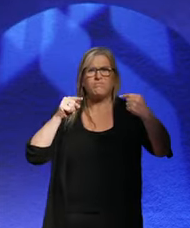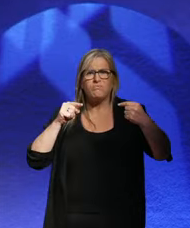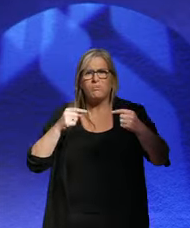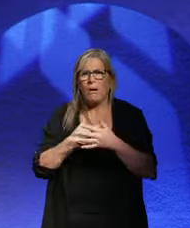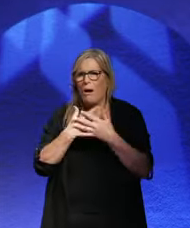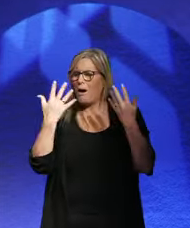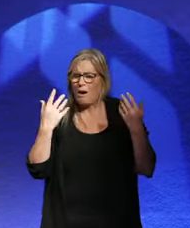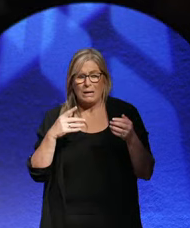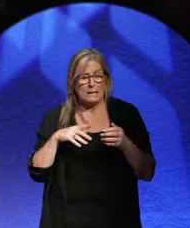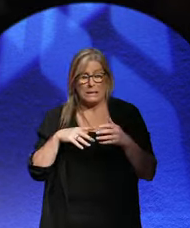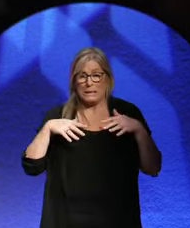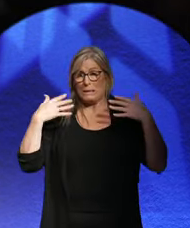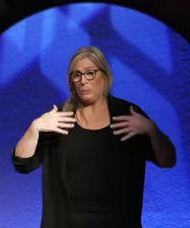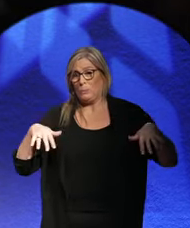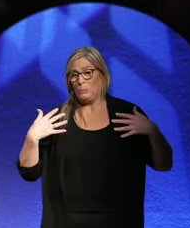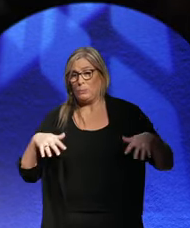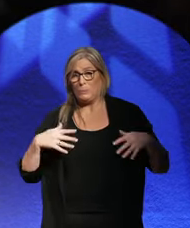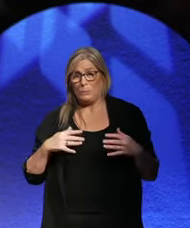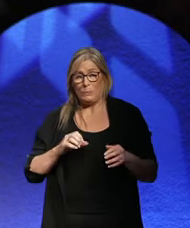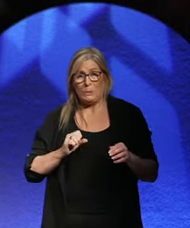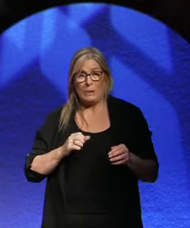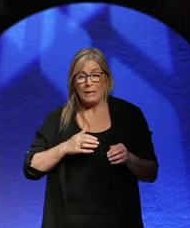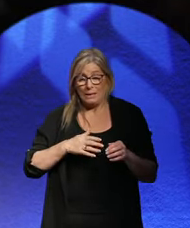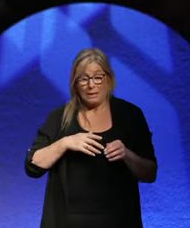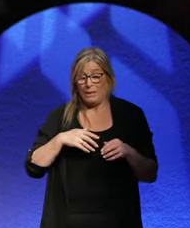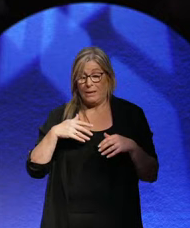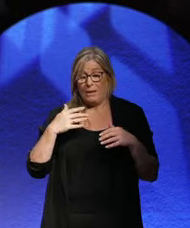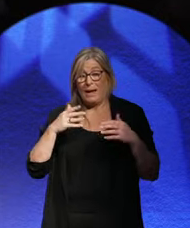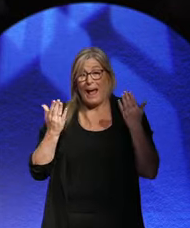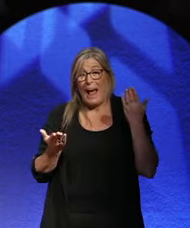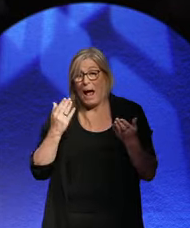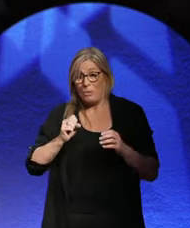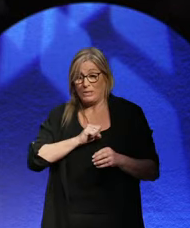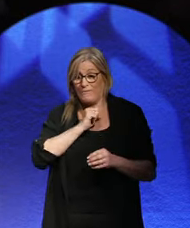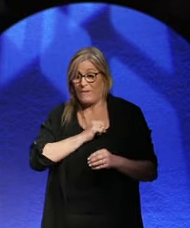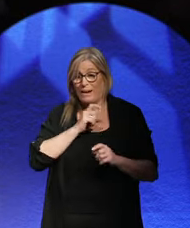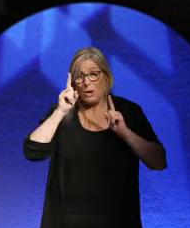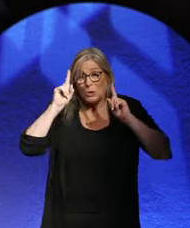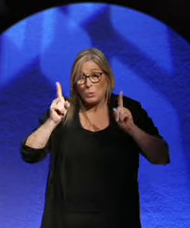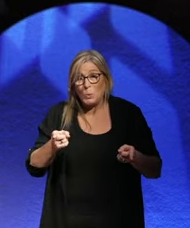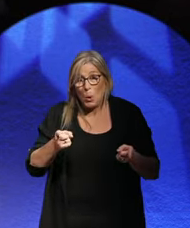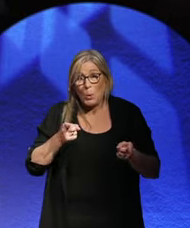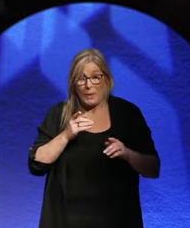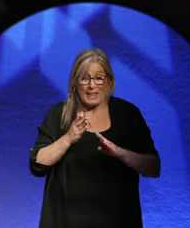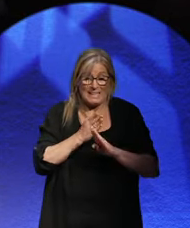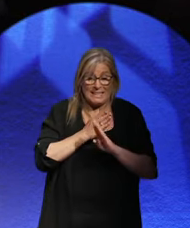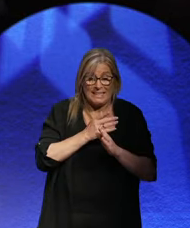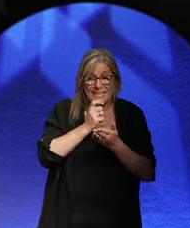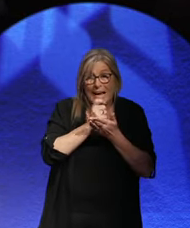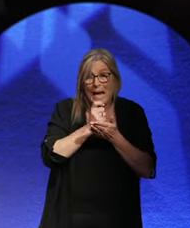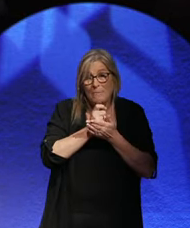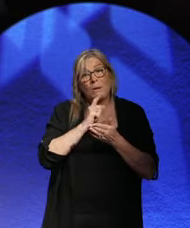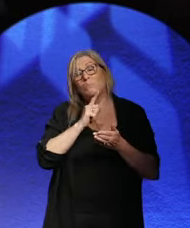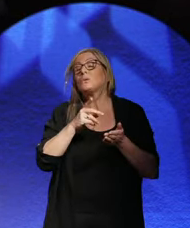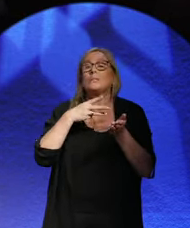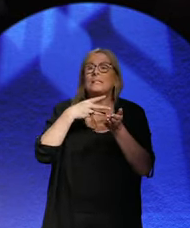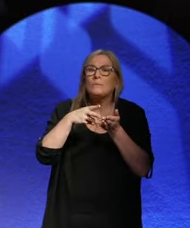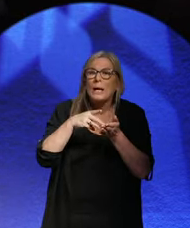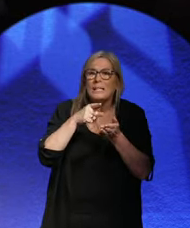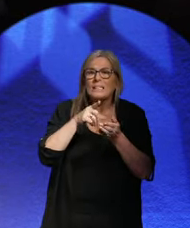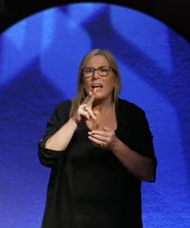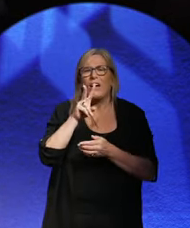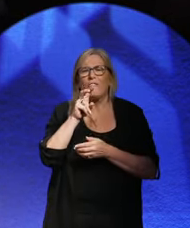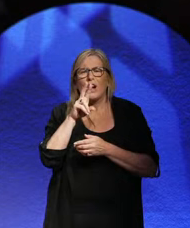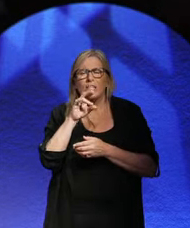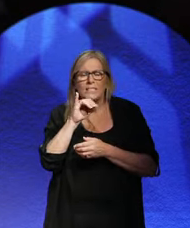amazing that it survived in this early period. But really, sort of overhanging this early period was the Versailles